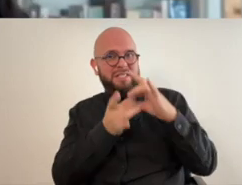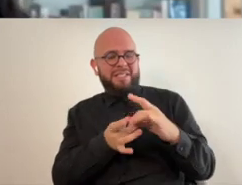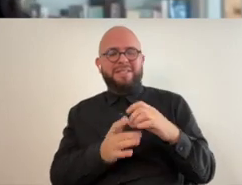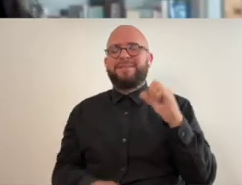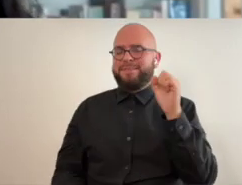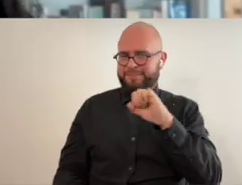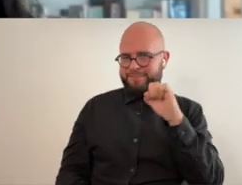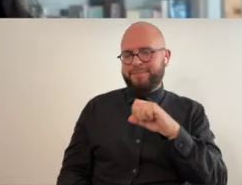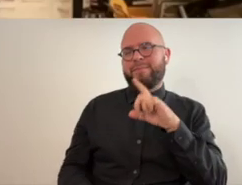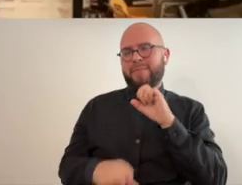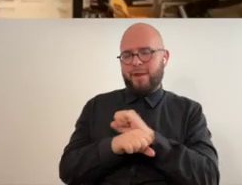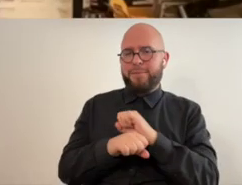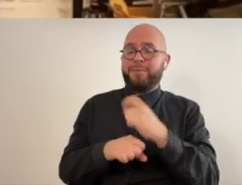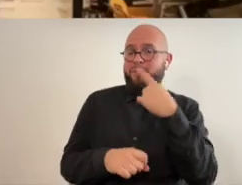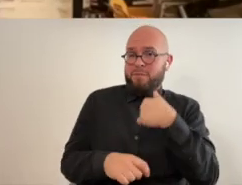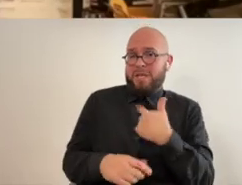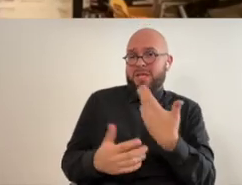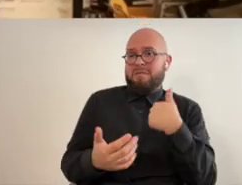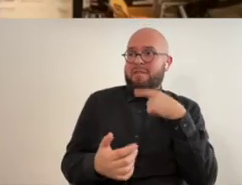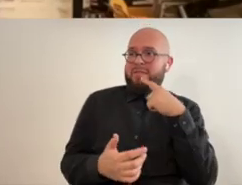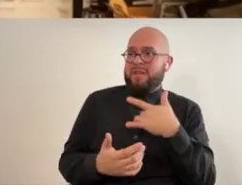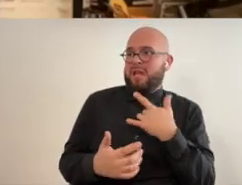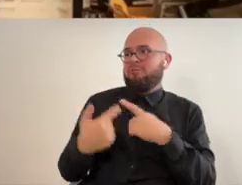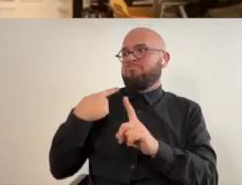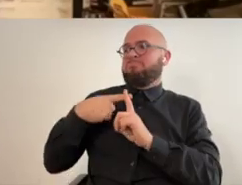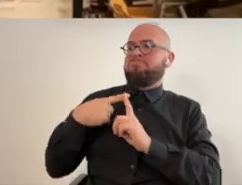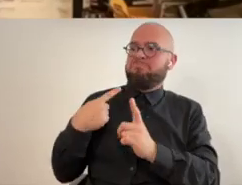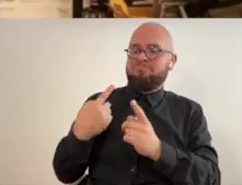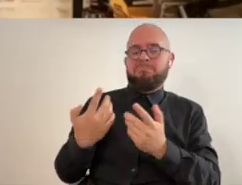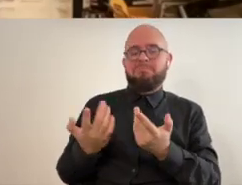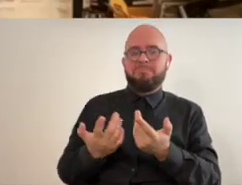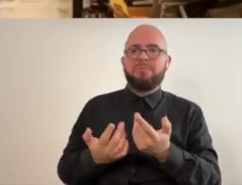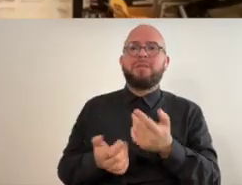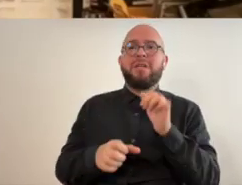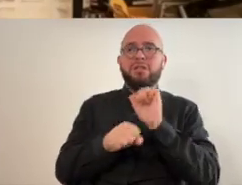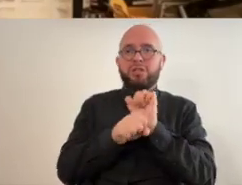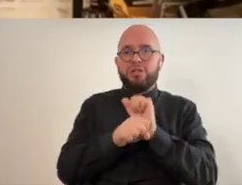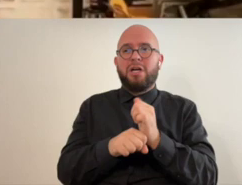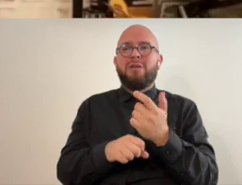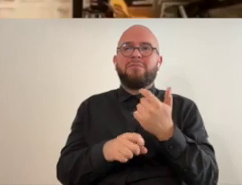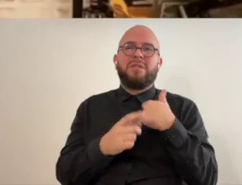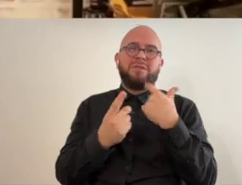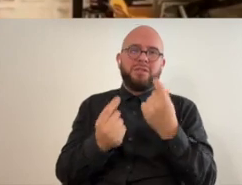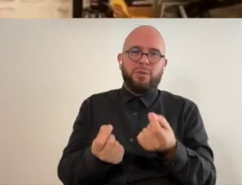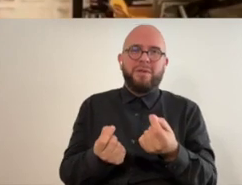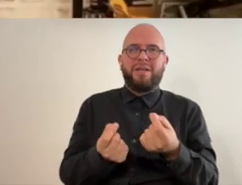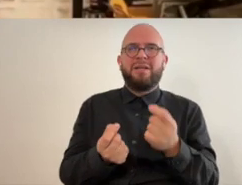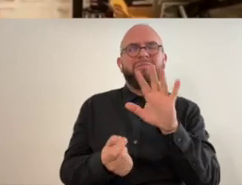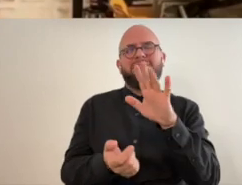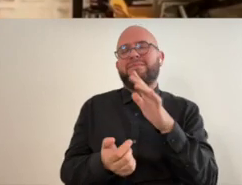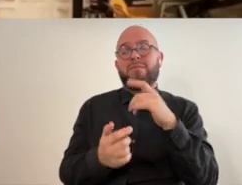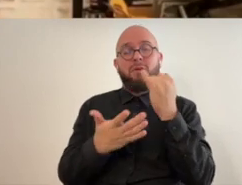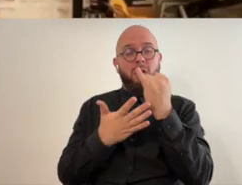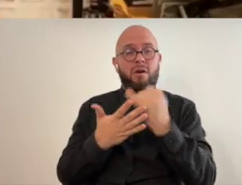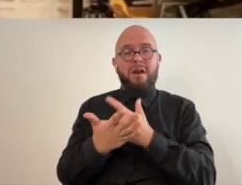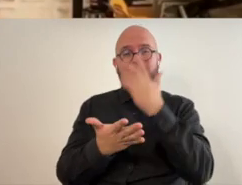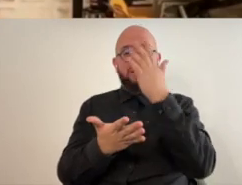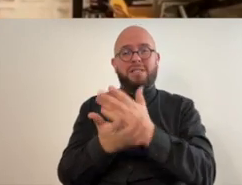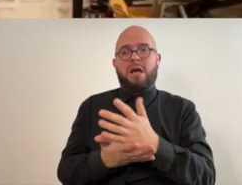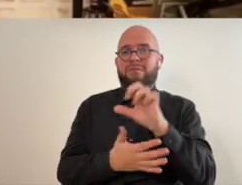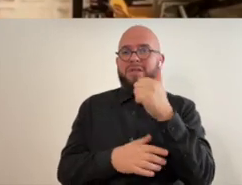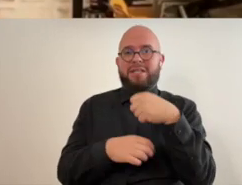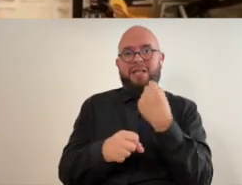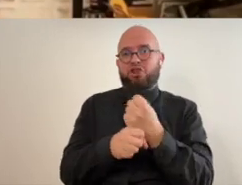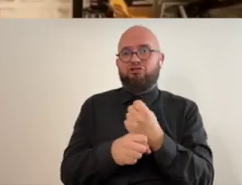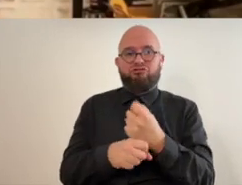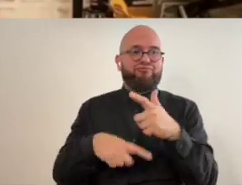artistically they did actually okay but for me in a good way i was the the job i was in at the time